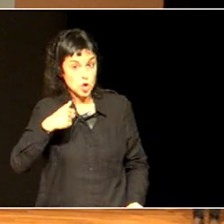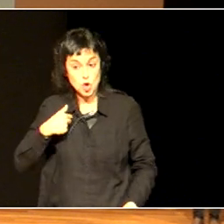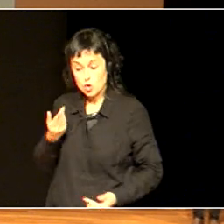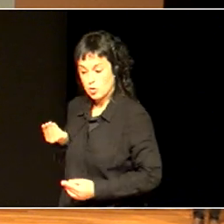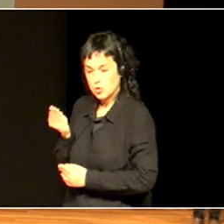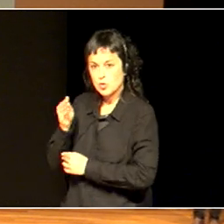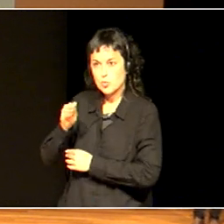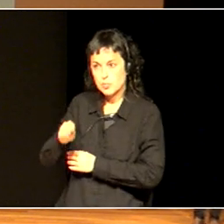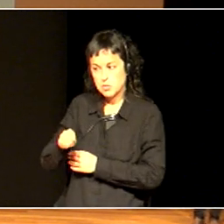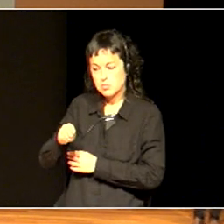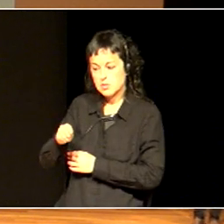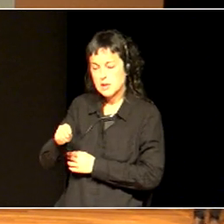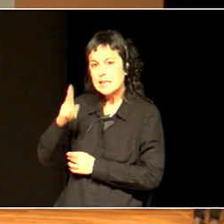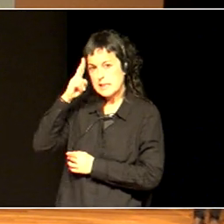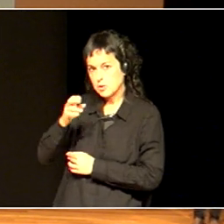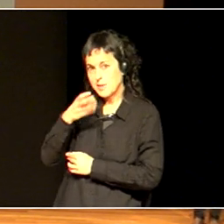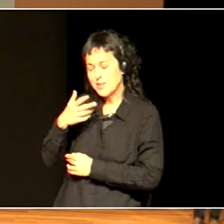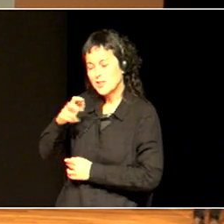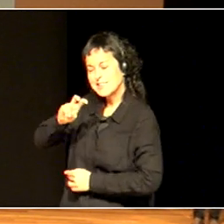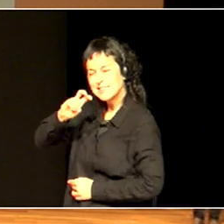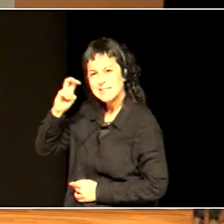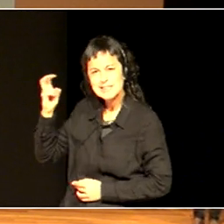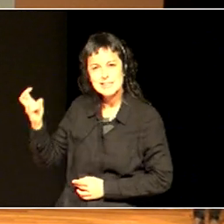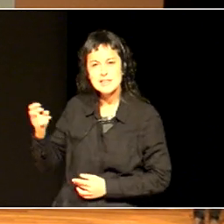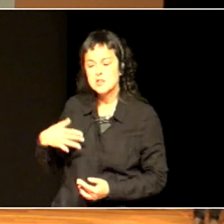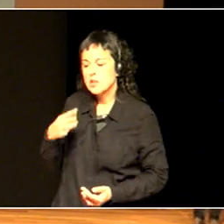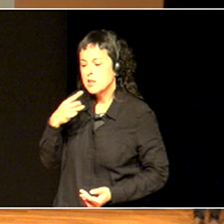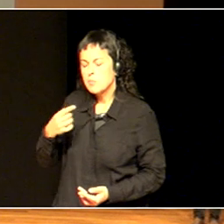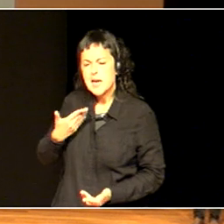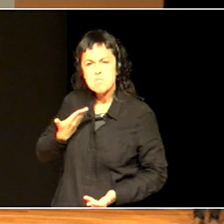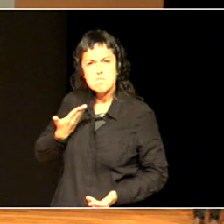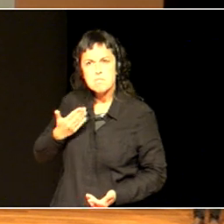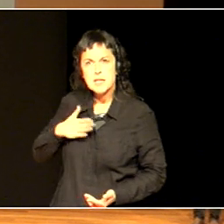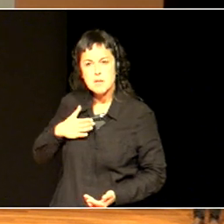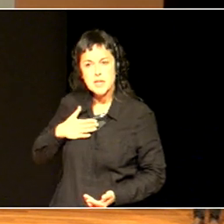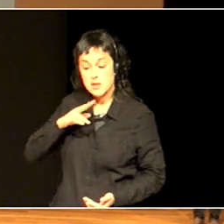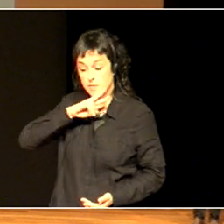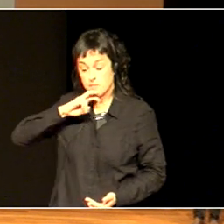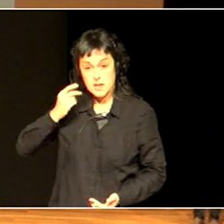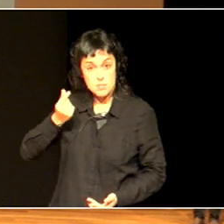respect for diversity, and this started a discussion.